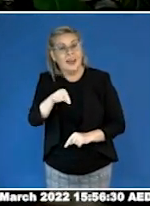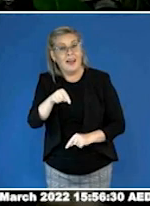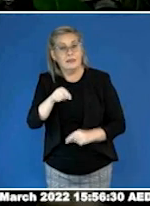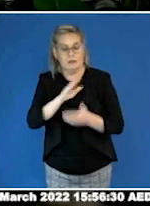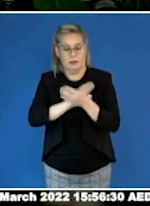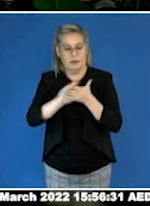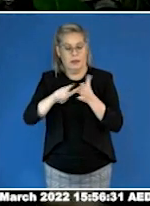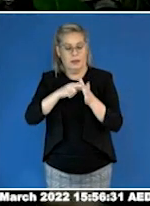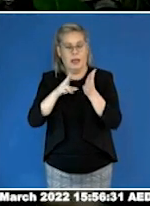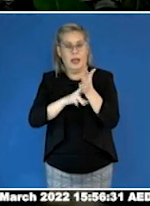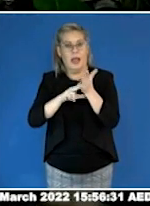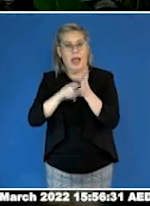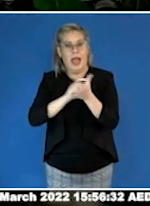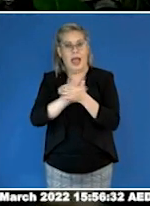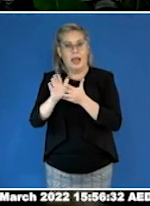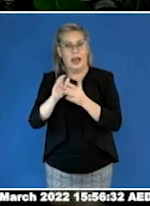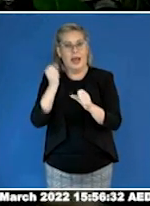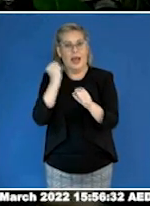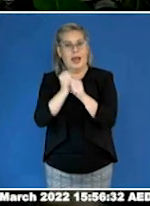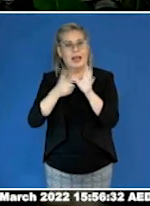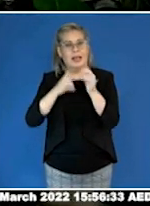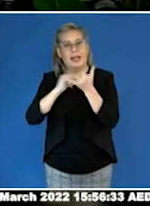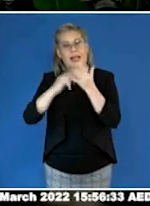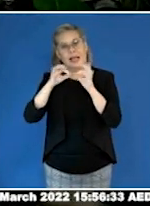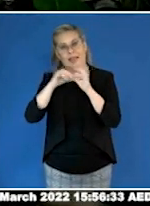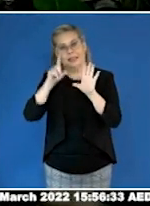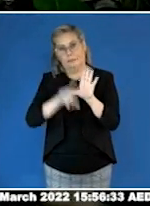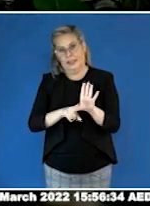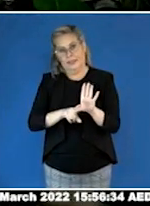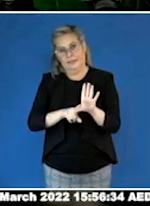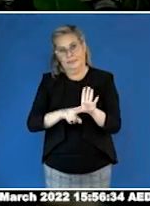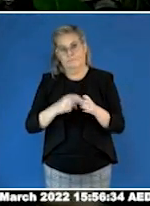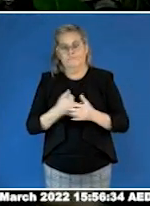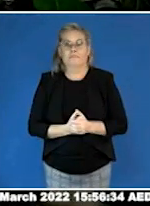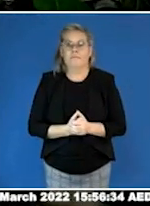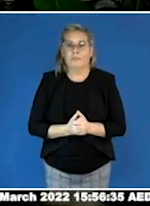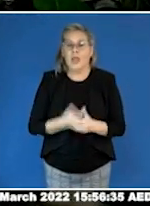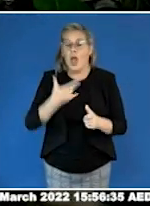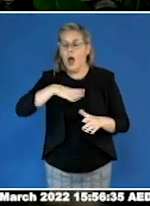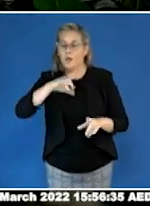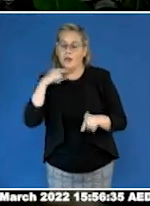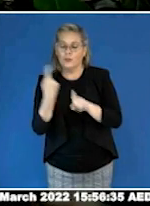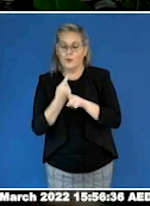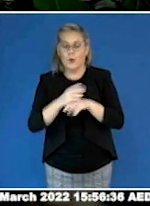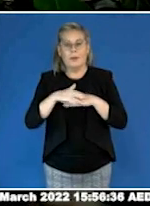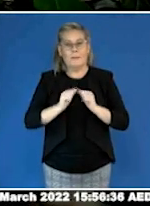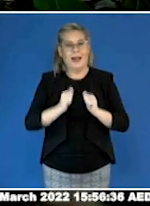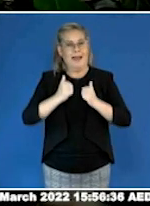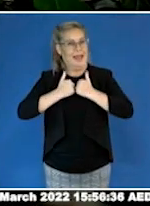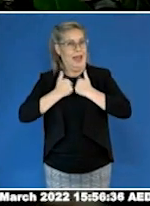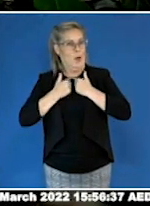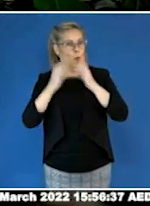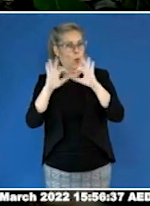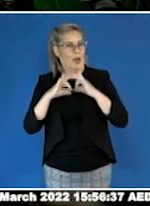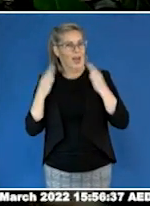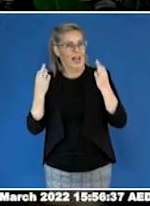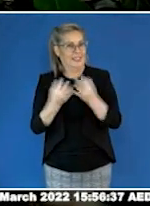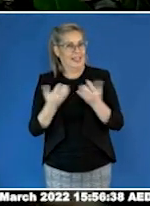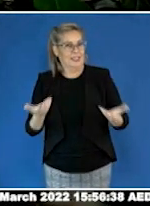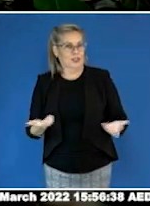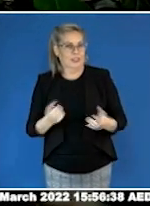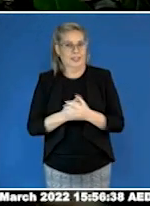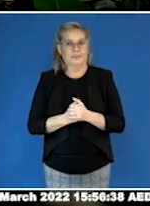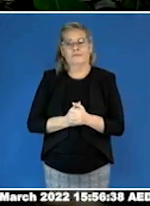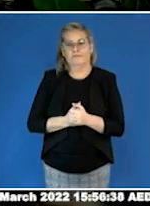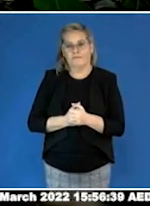So let me tell you a little bit more about the yellow lady bug story and how it connects to worth. I remember back to the first